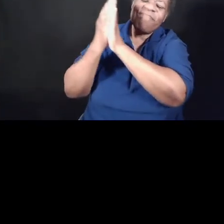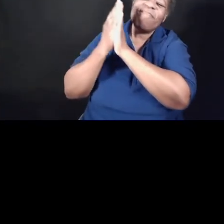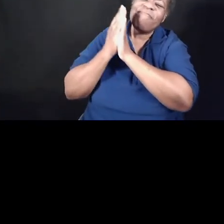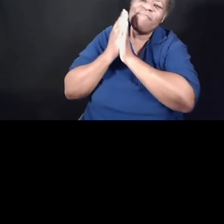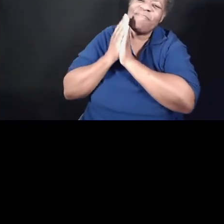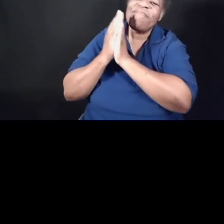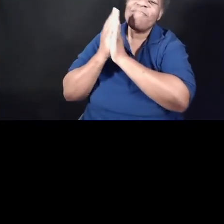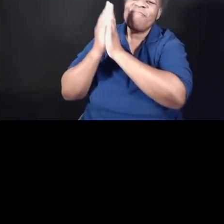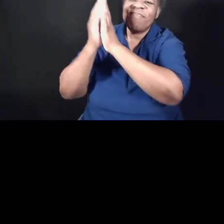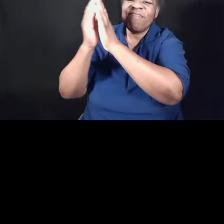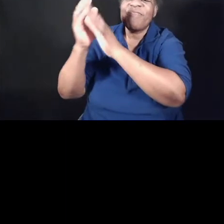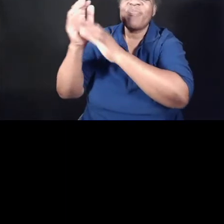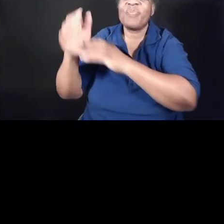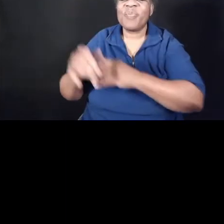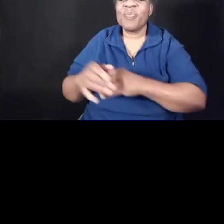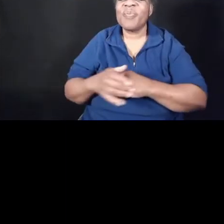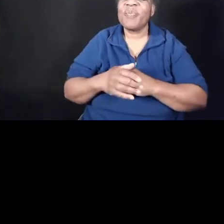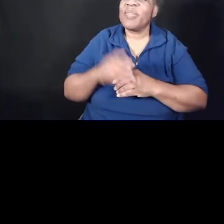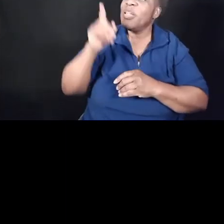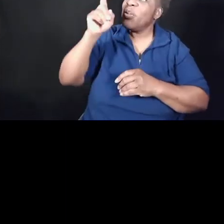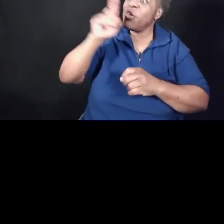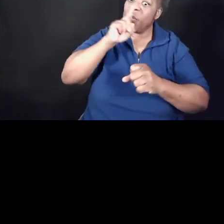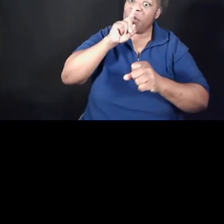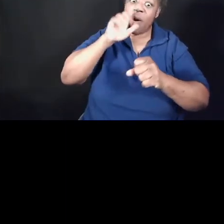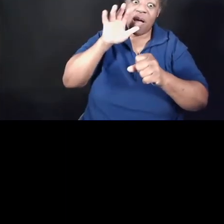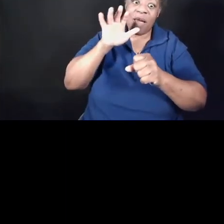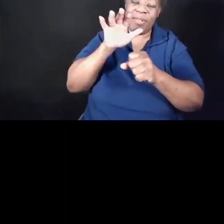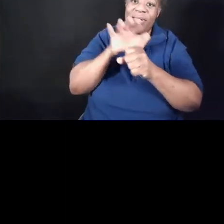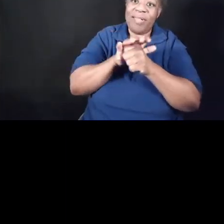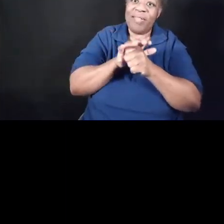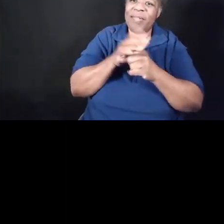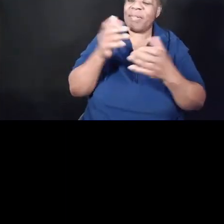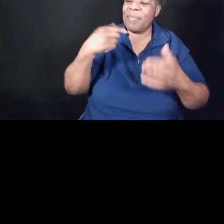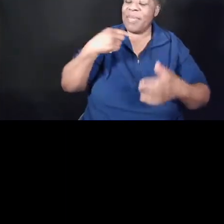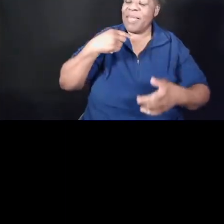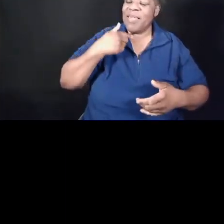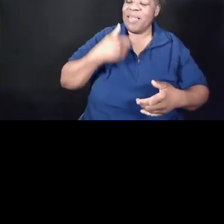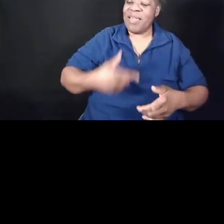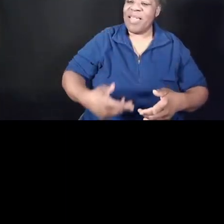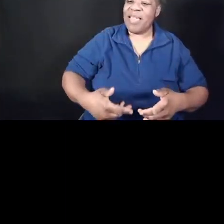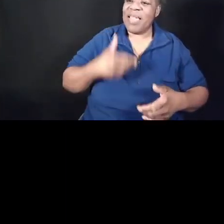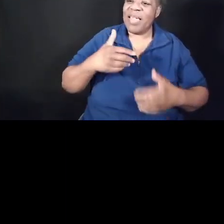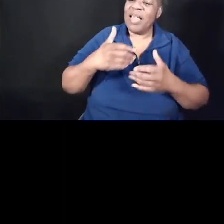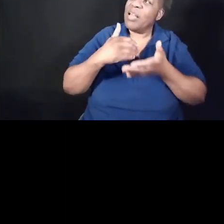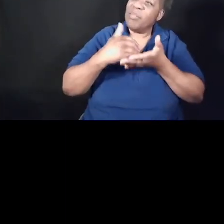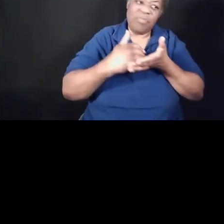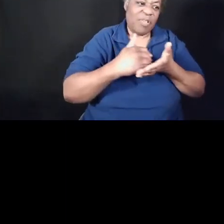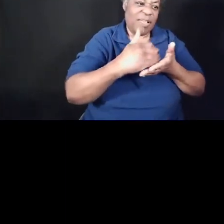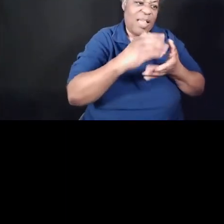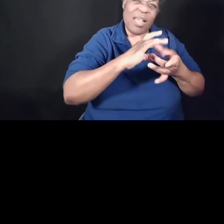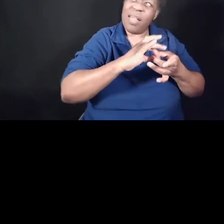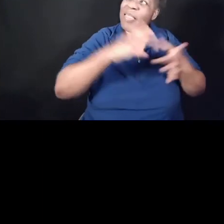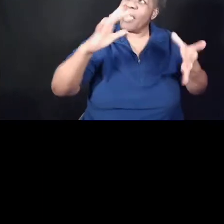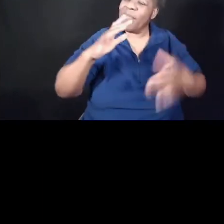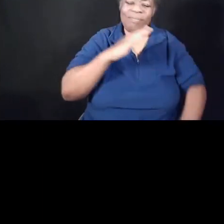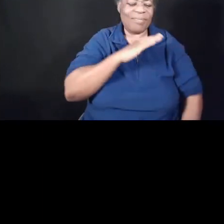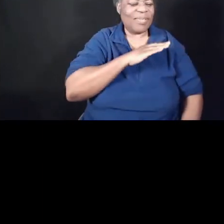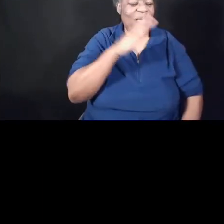You promise me, you never leave. You promise me,